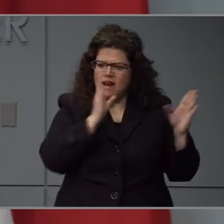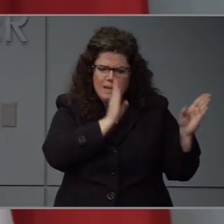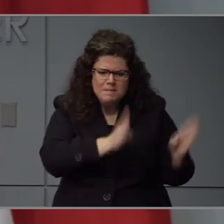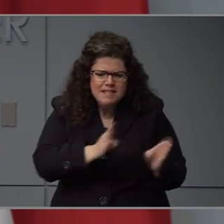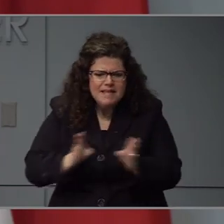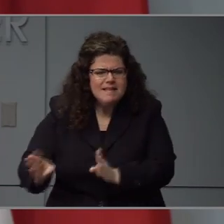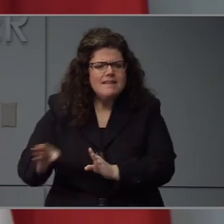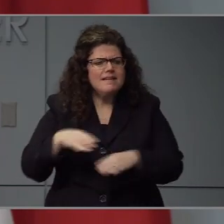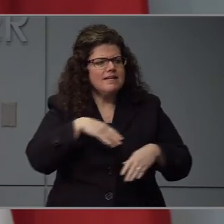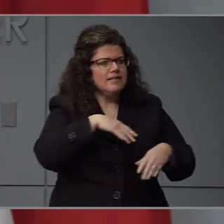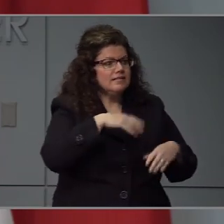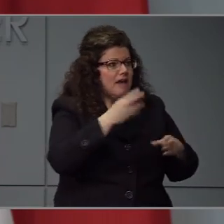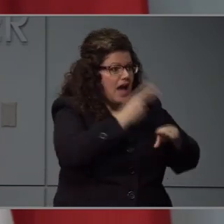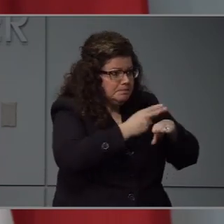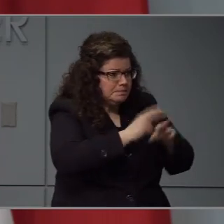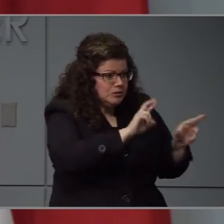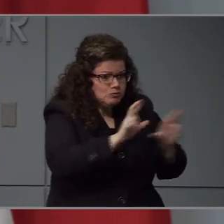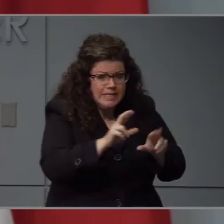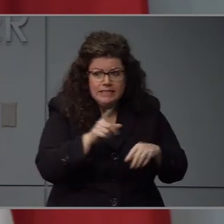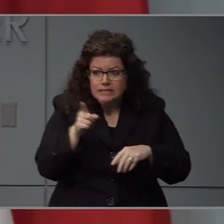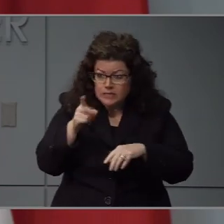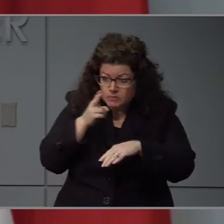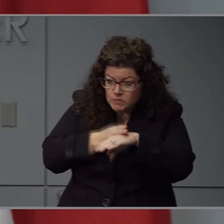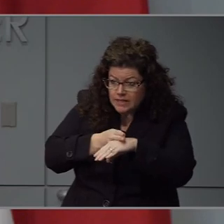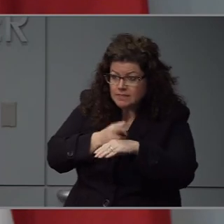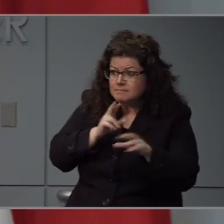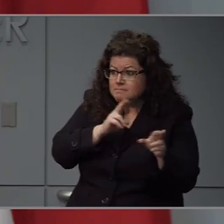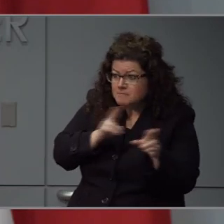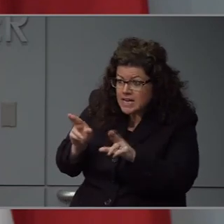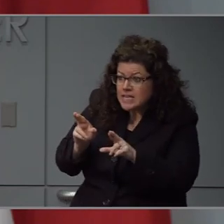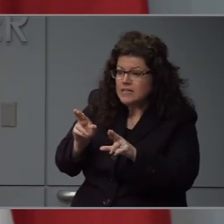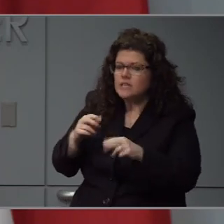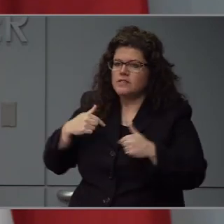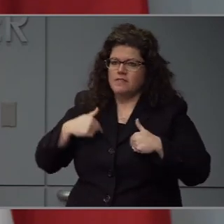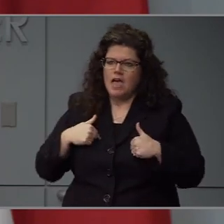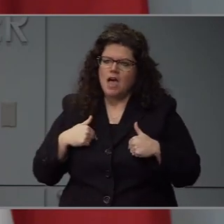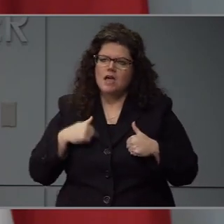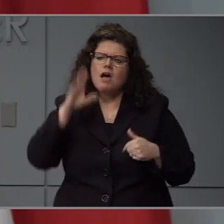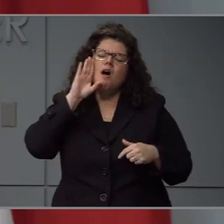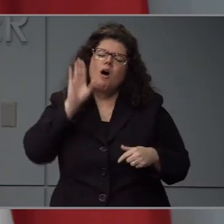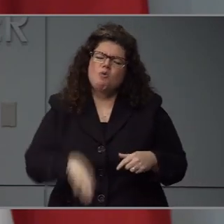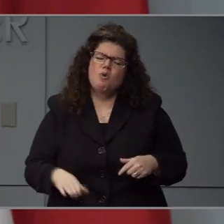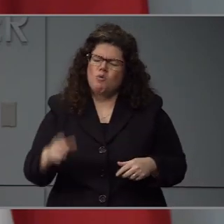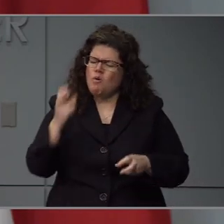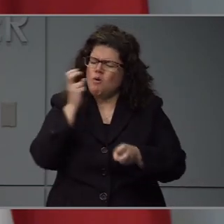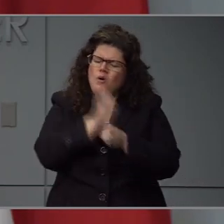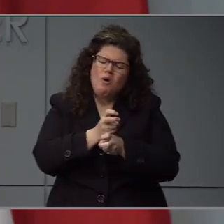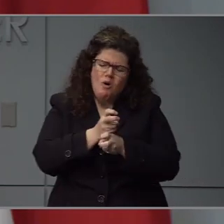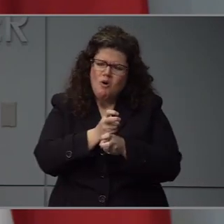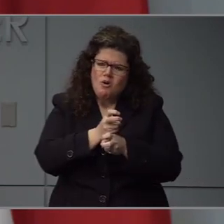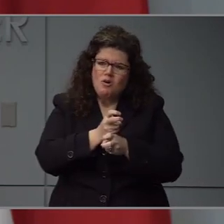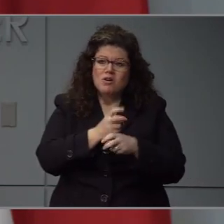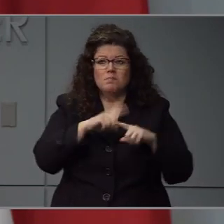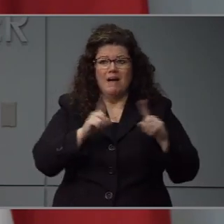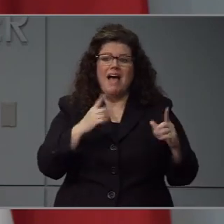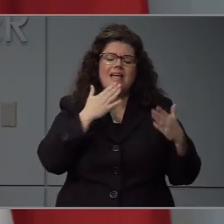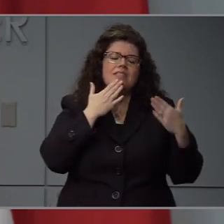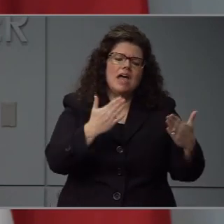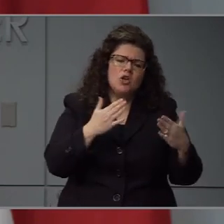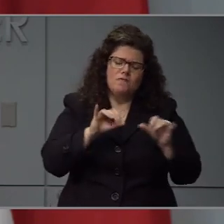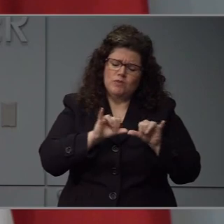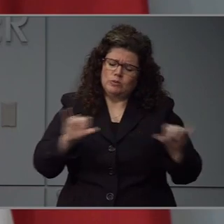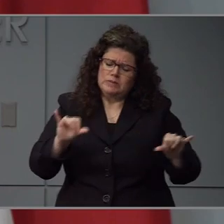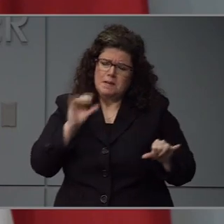and other clinicians to this fight. I know it's hard. I really thank you for staying home